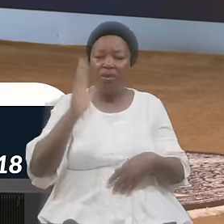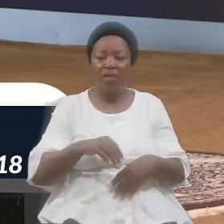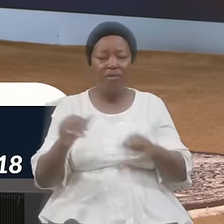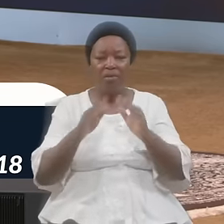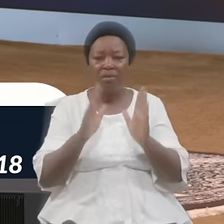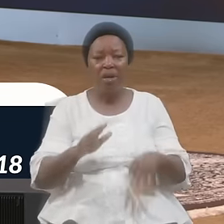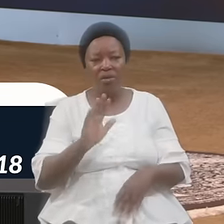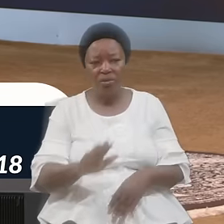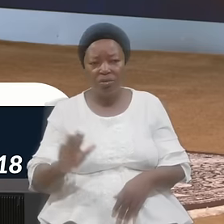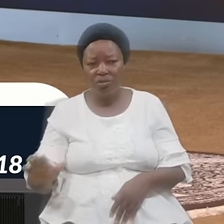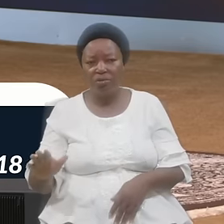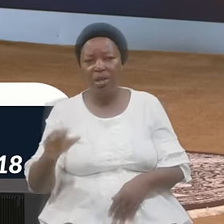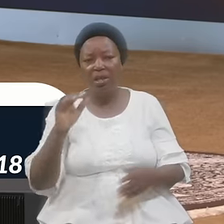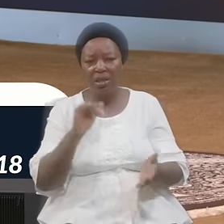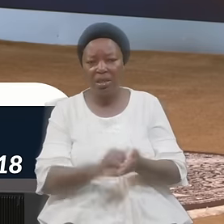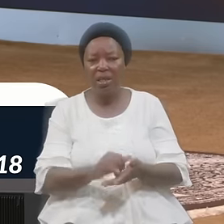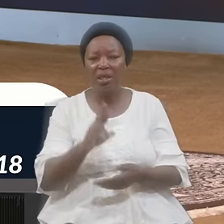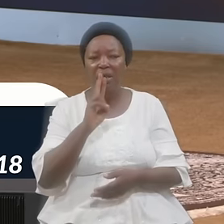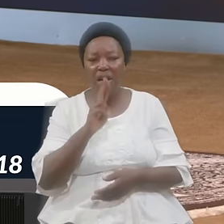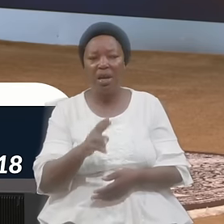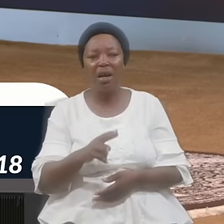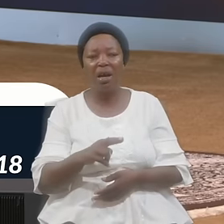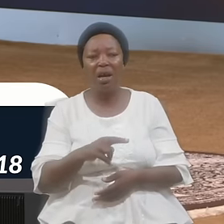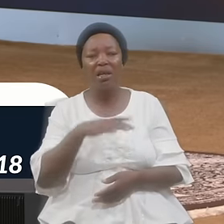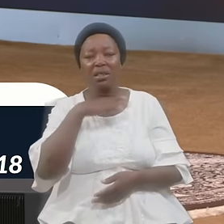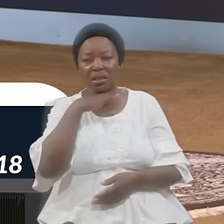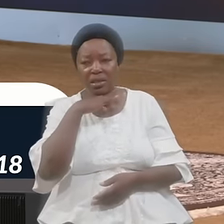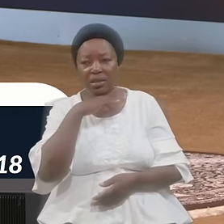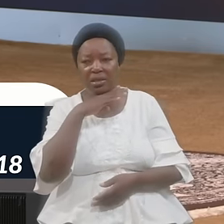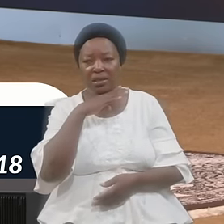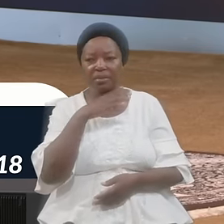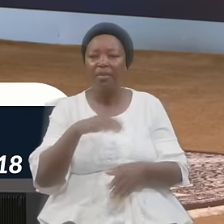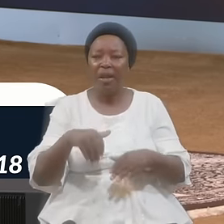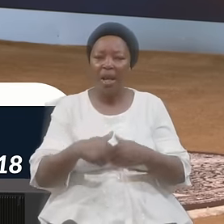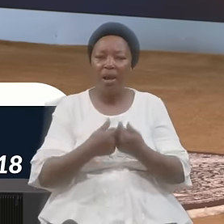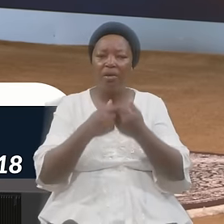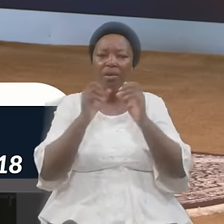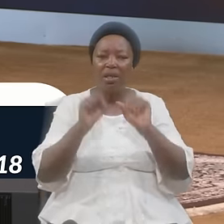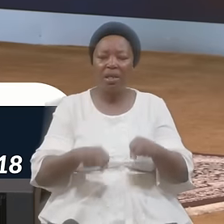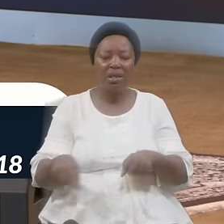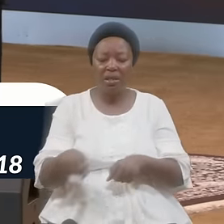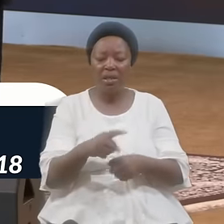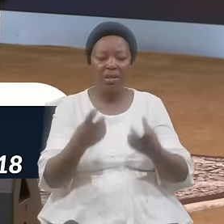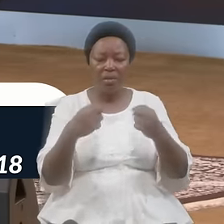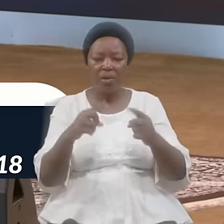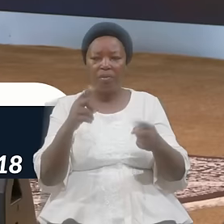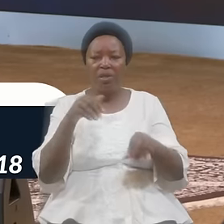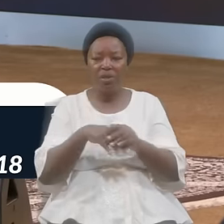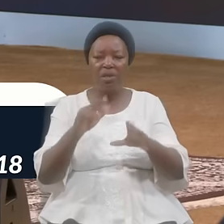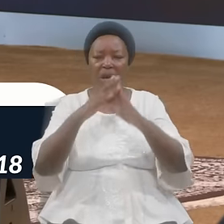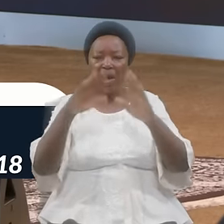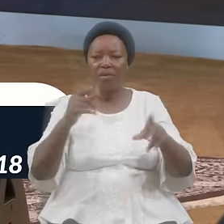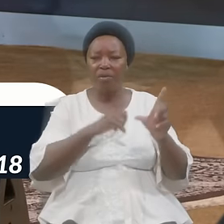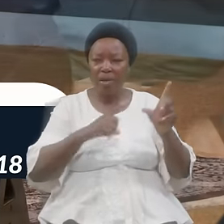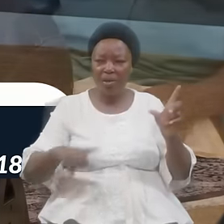That Are Corruptors How Can They Come Into The Sanctuary Of The Lord